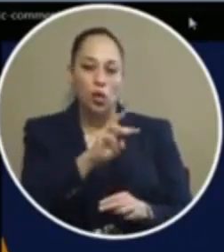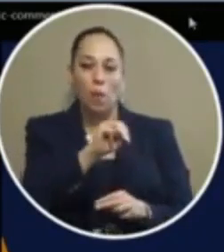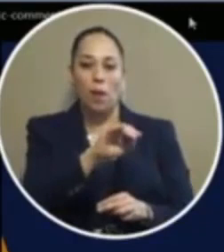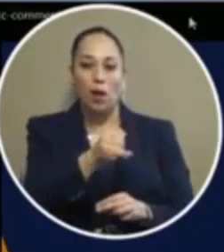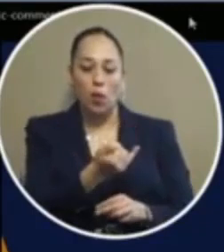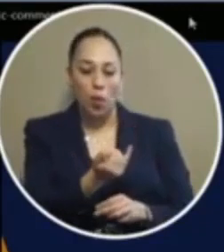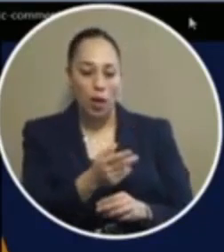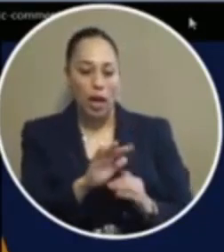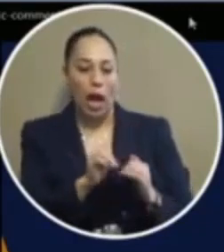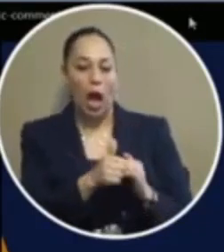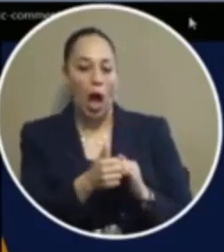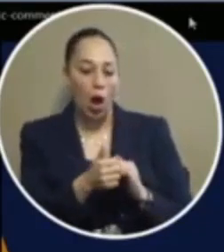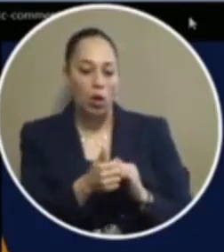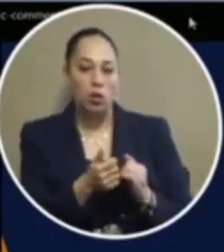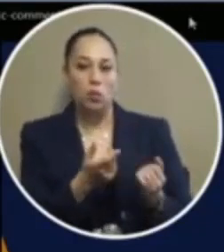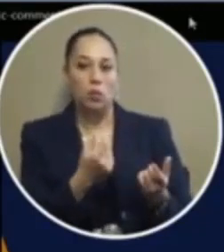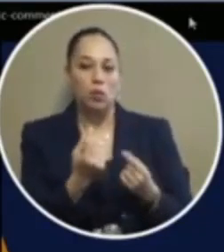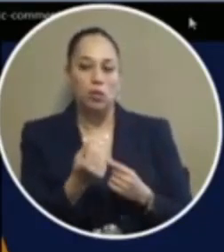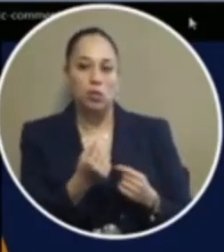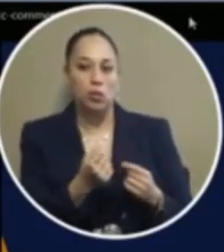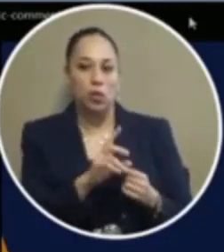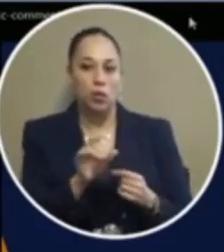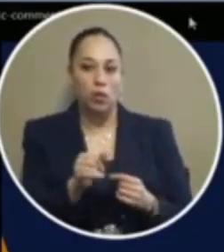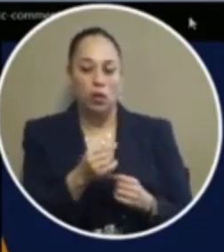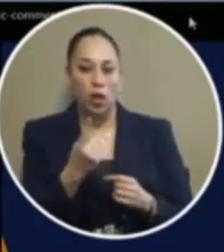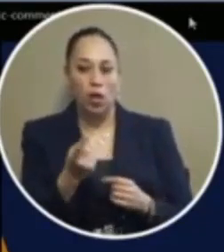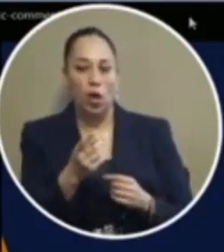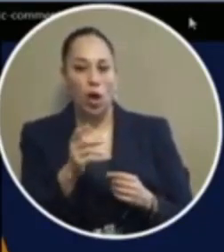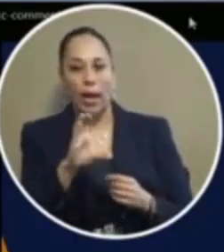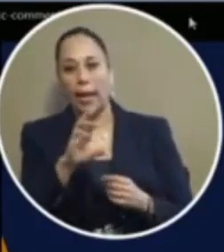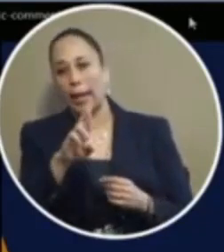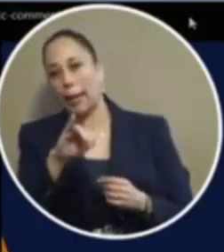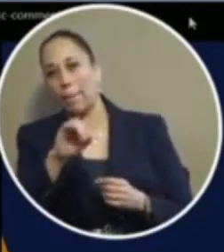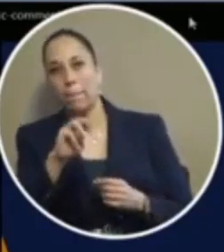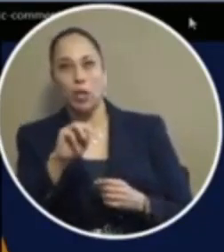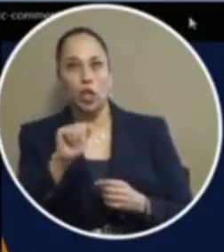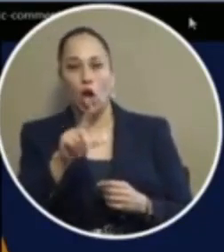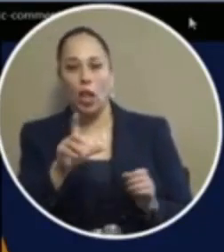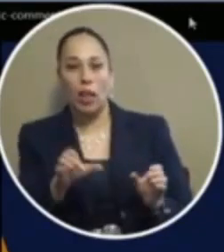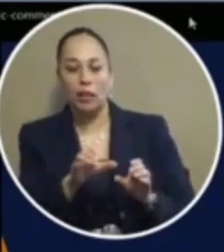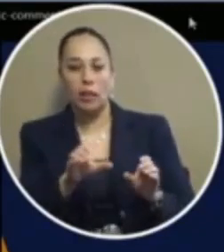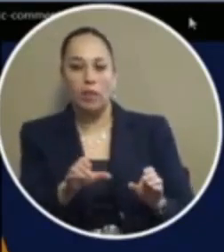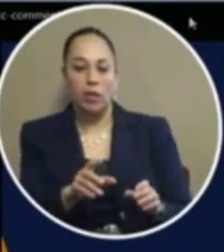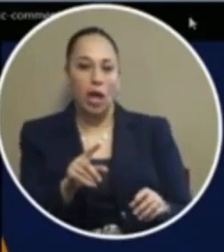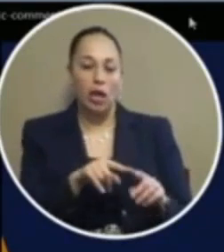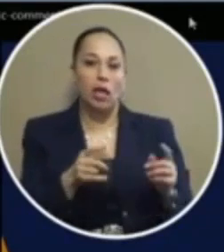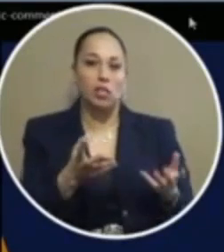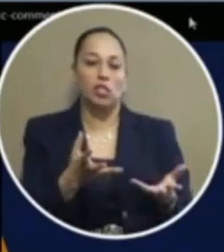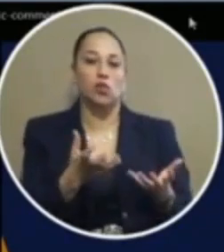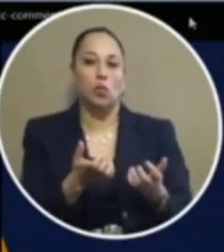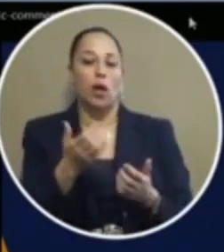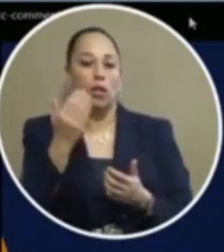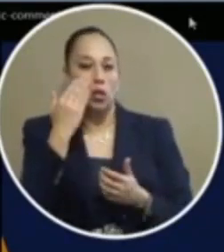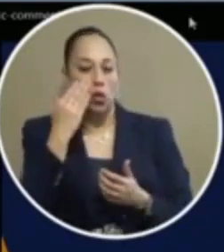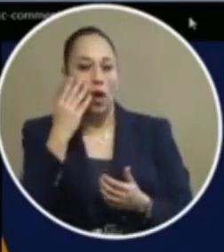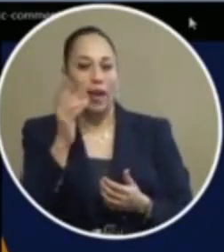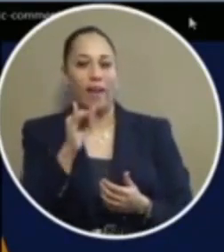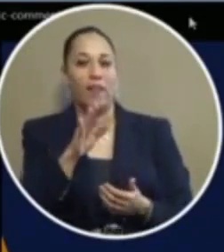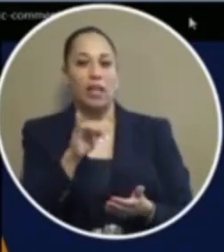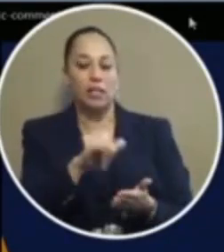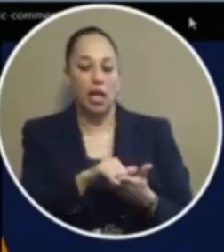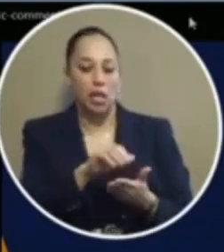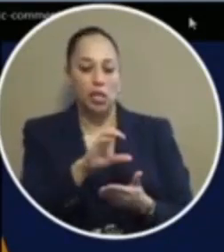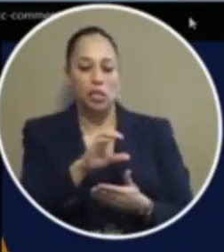is a way to go ahead and point out other criminal activity and i'm kind of wondering to know that is that what